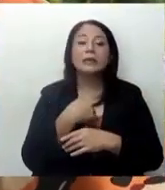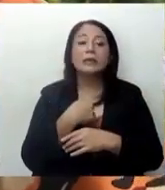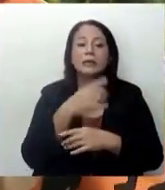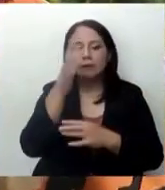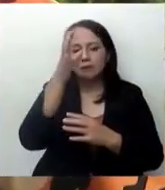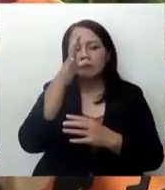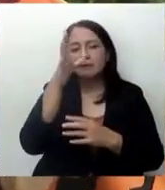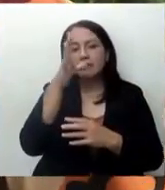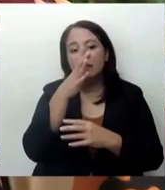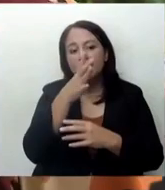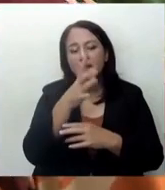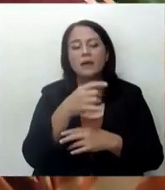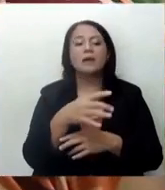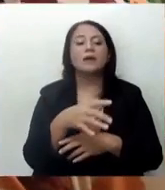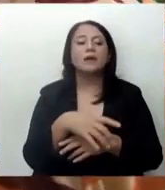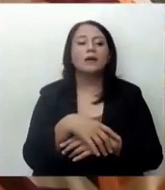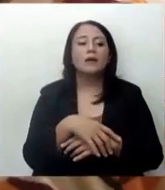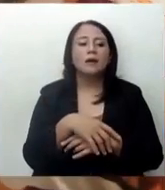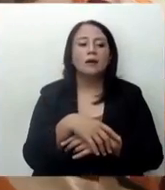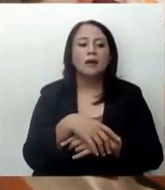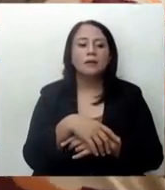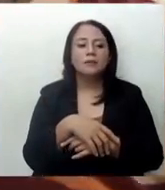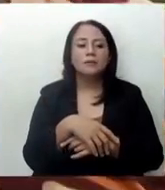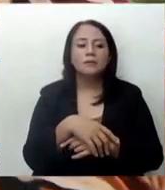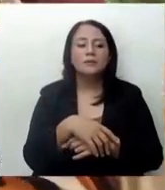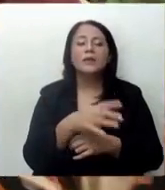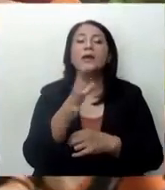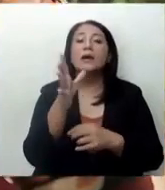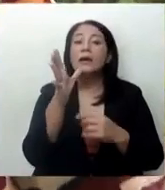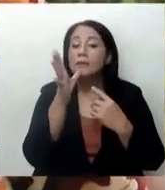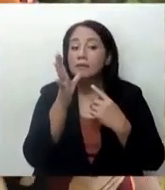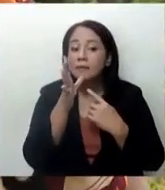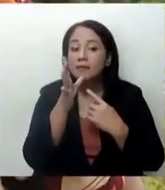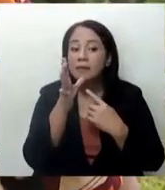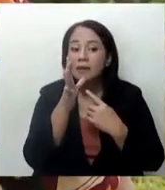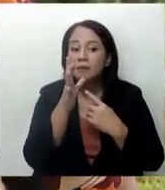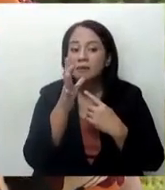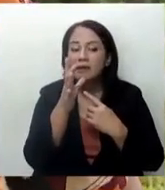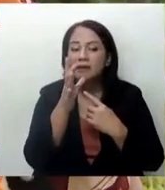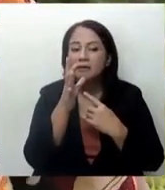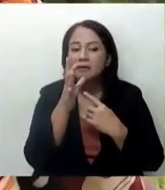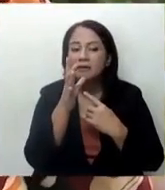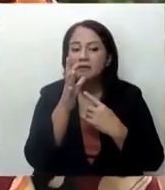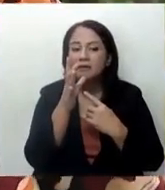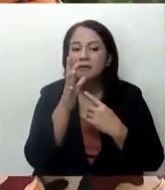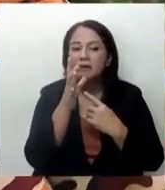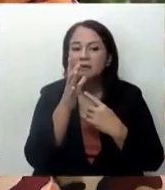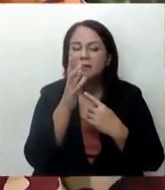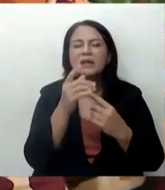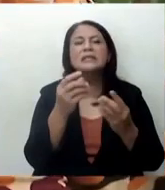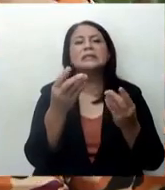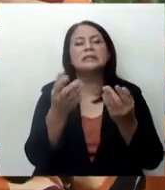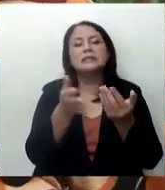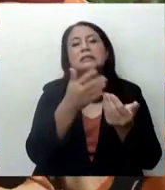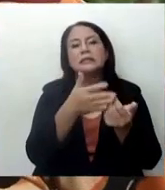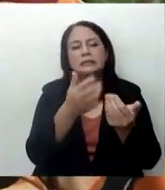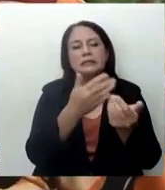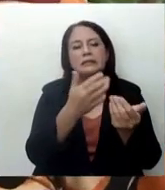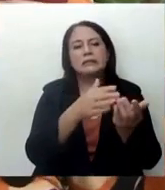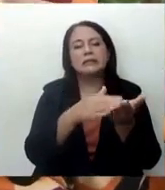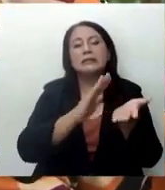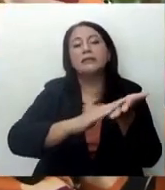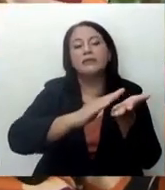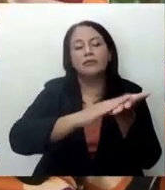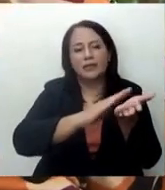Ang Ina, maa, ang Ina, dalik lang magkakua ng pasyelo sa